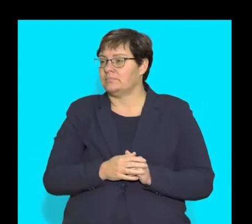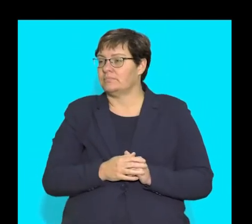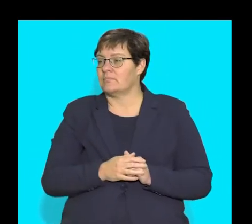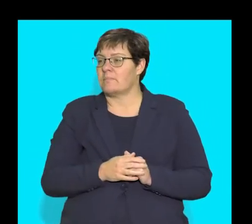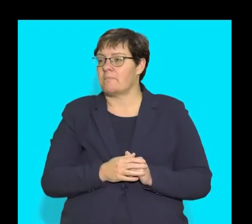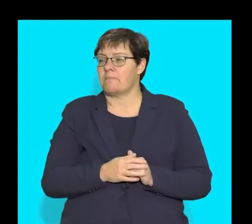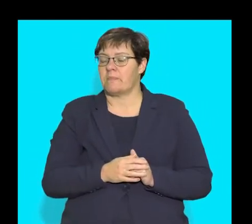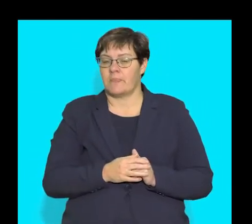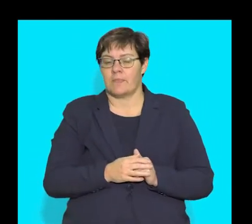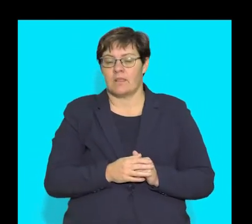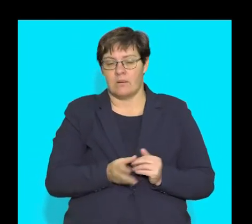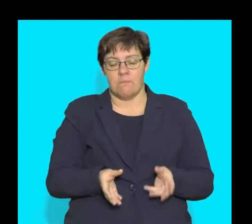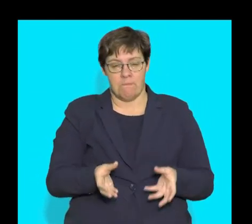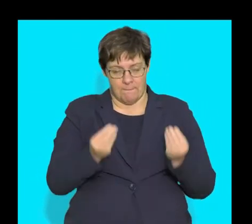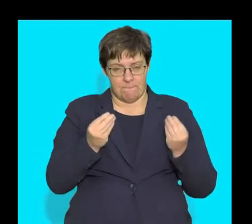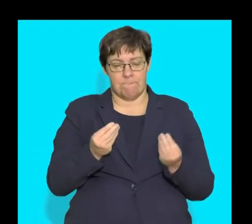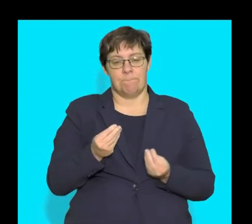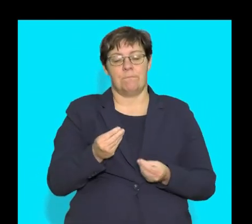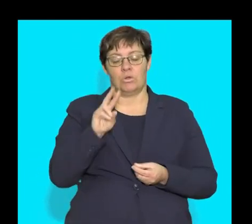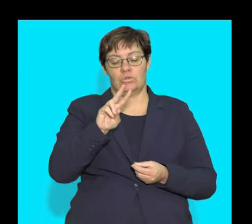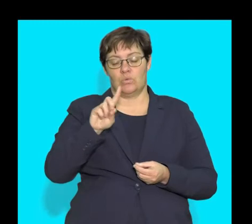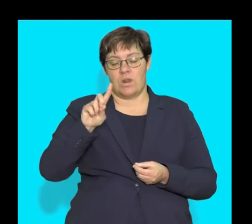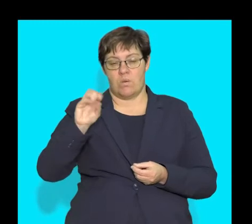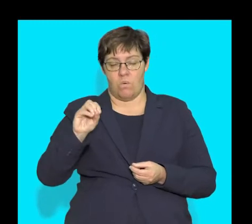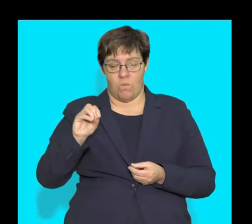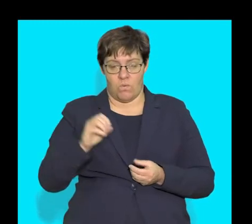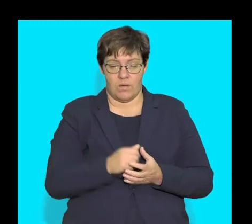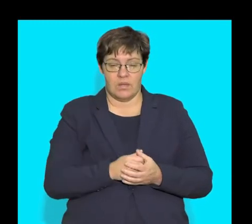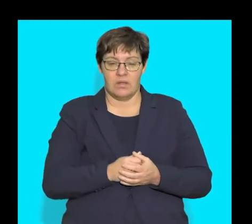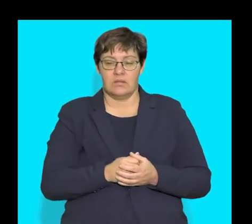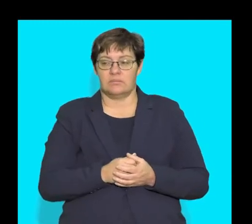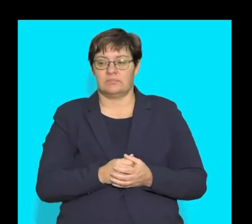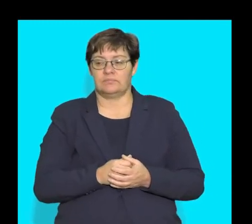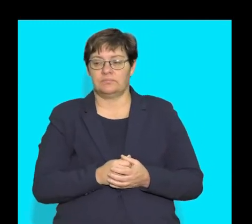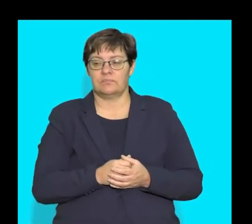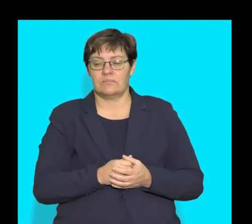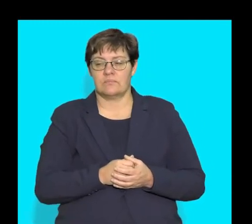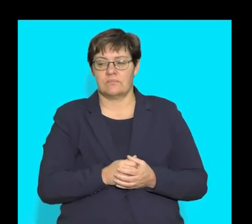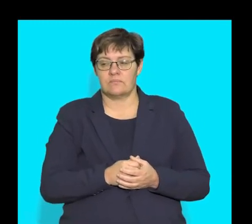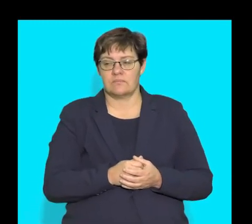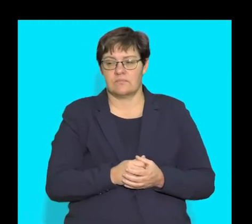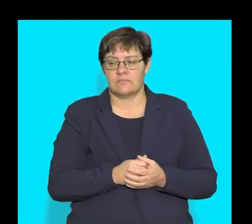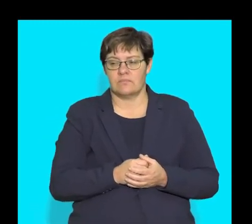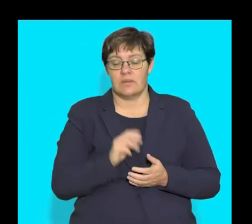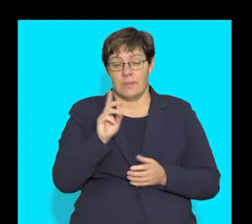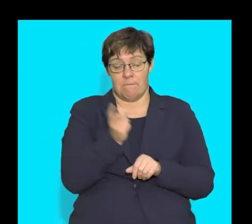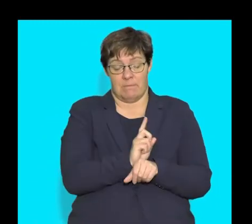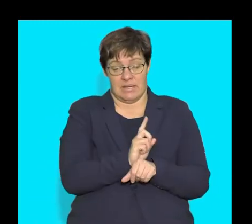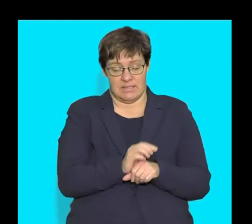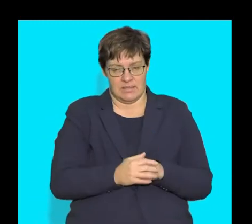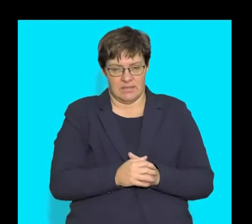extrapolate that down to the x-axis, you can see that it took that individual 210